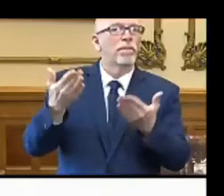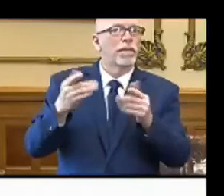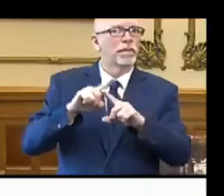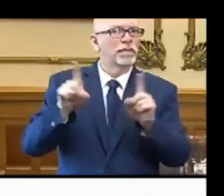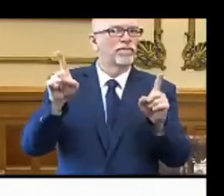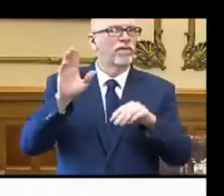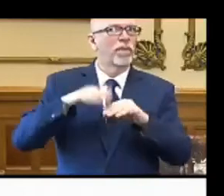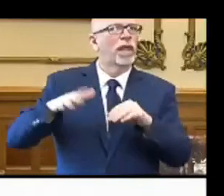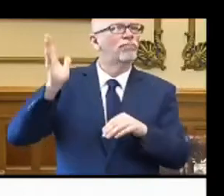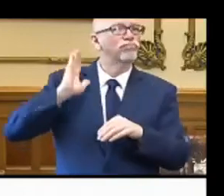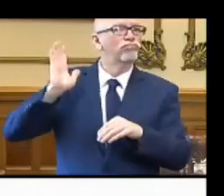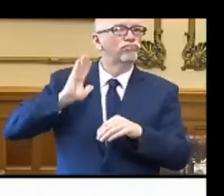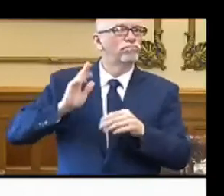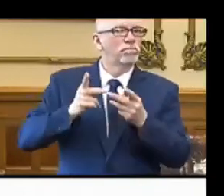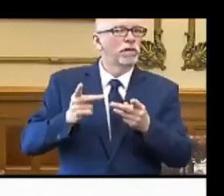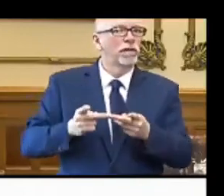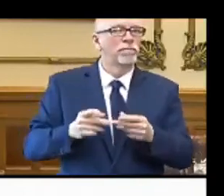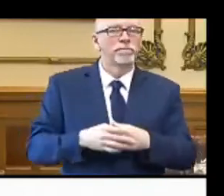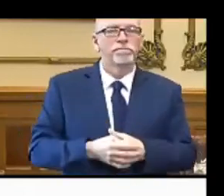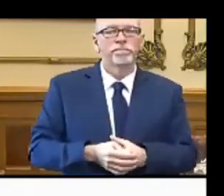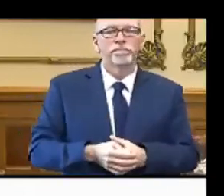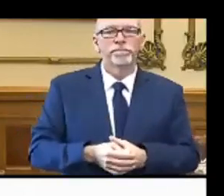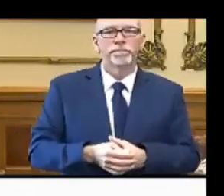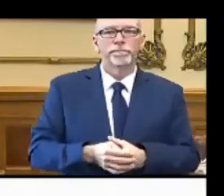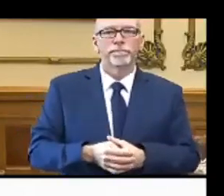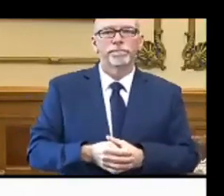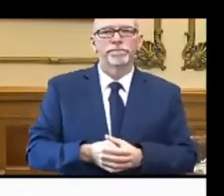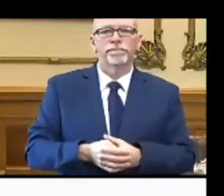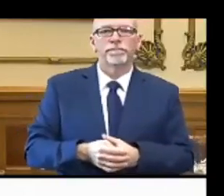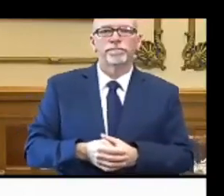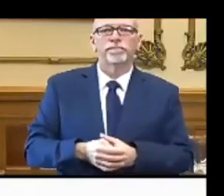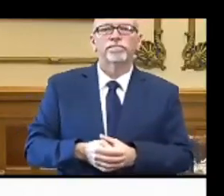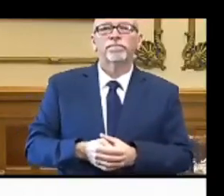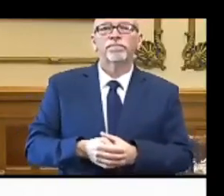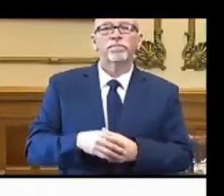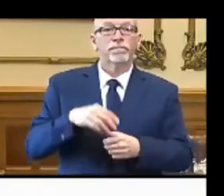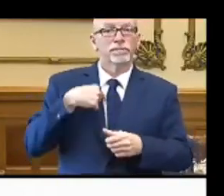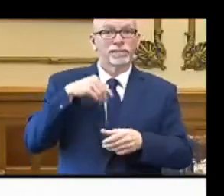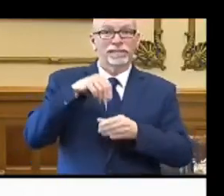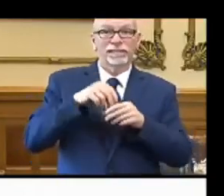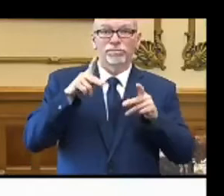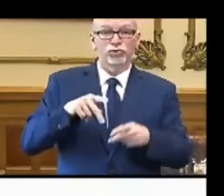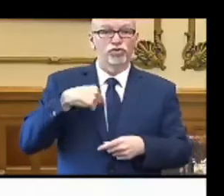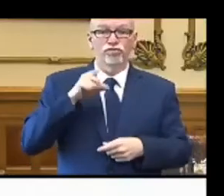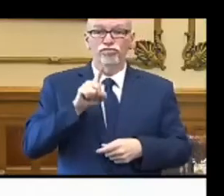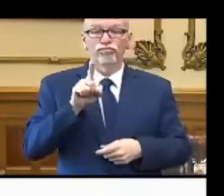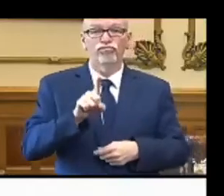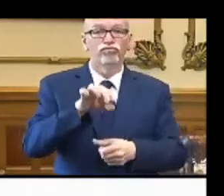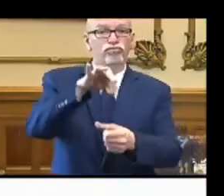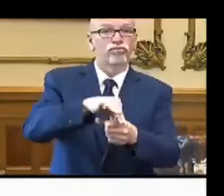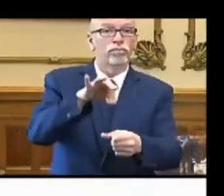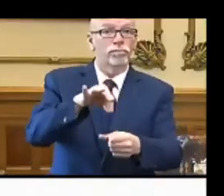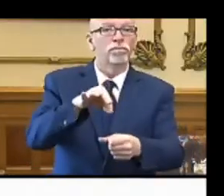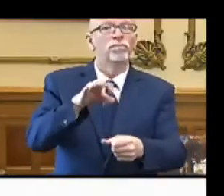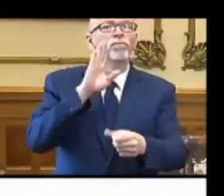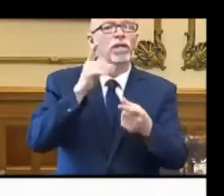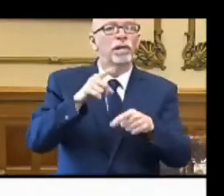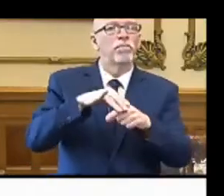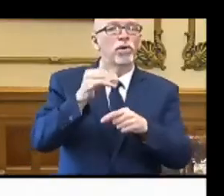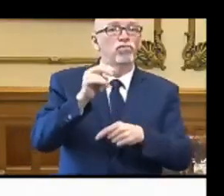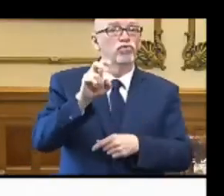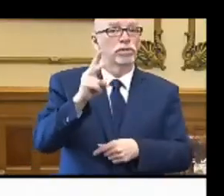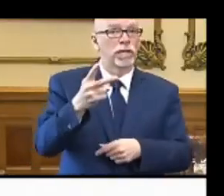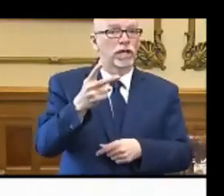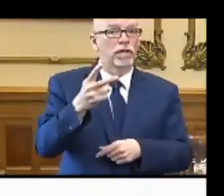different than past locations. In-person election day voting will take place on June 2nd,